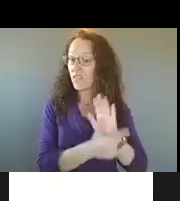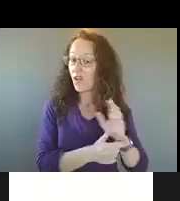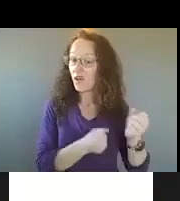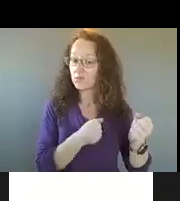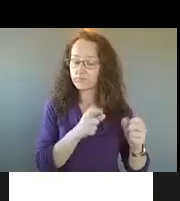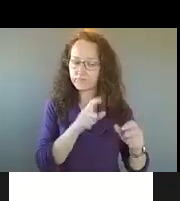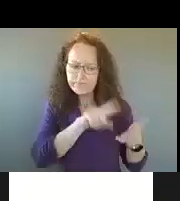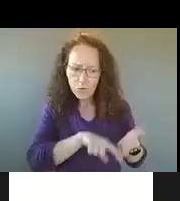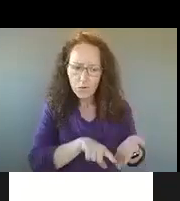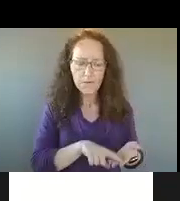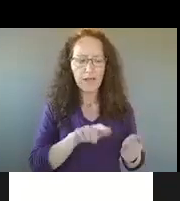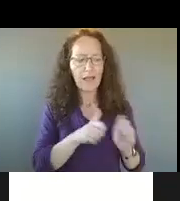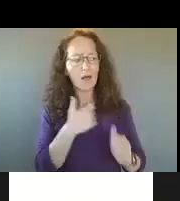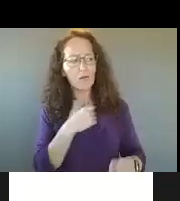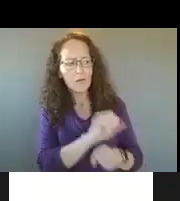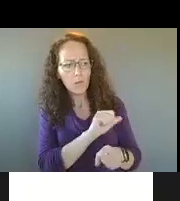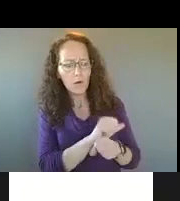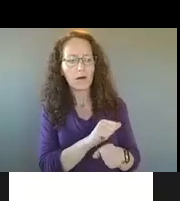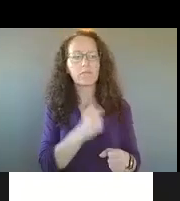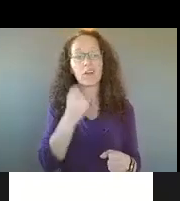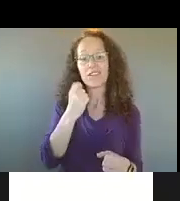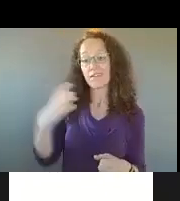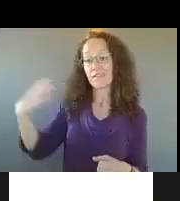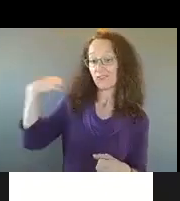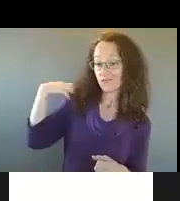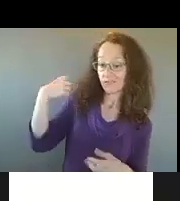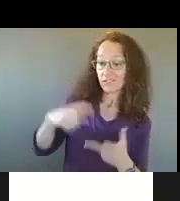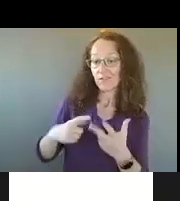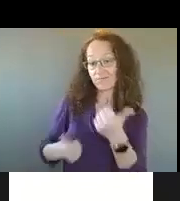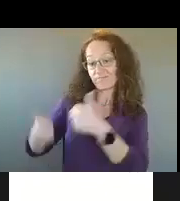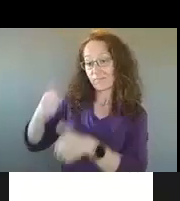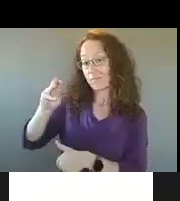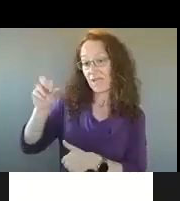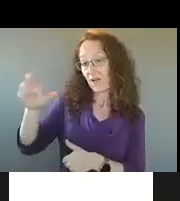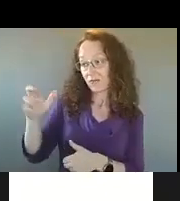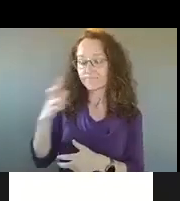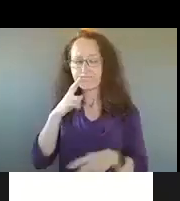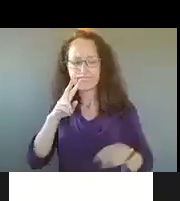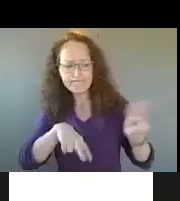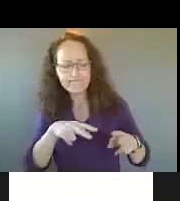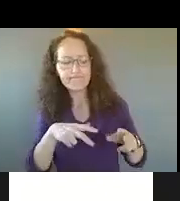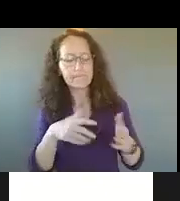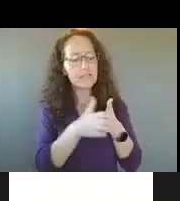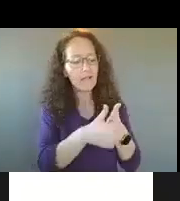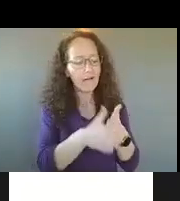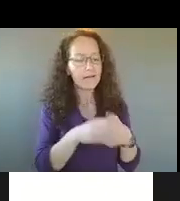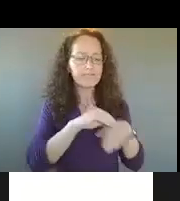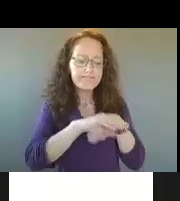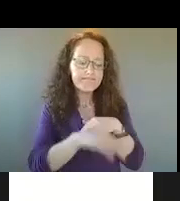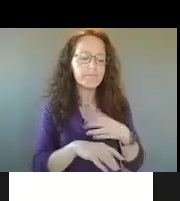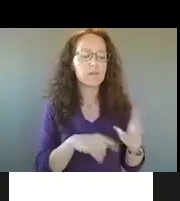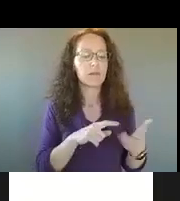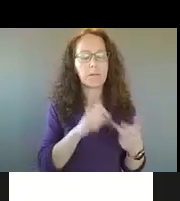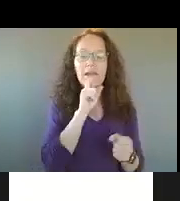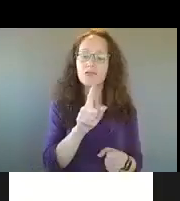to have the best policies and procedures for our officers so that they are